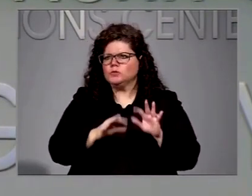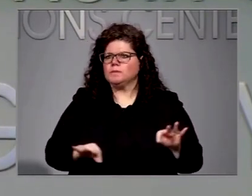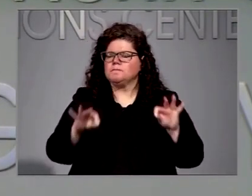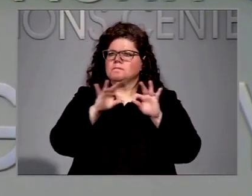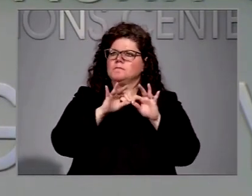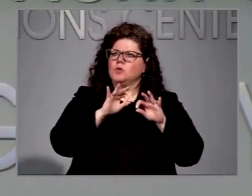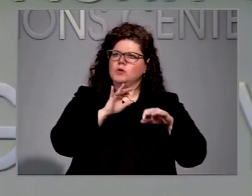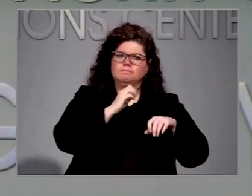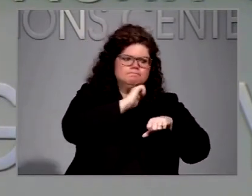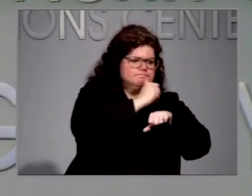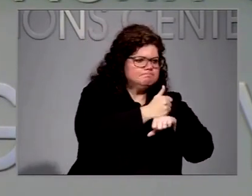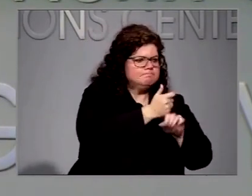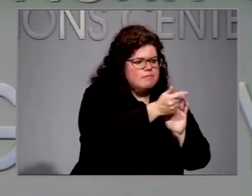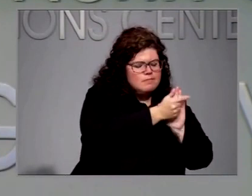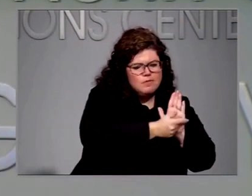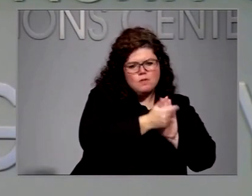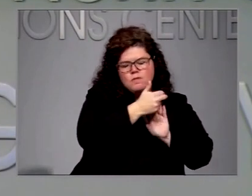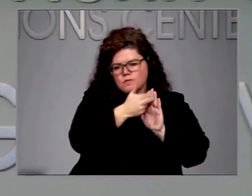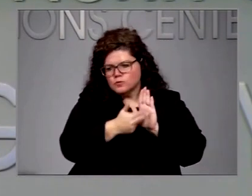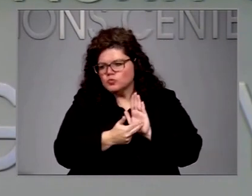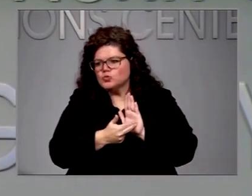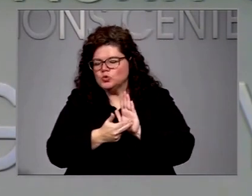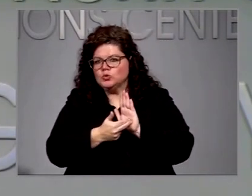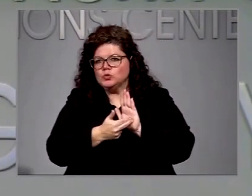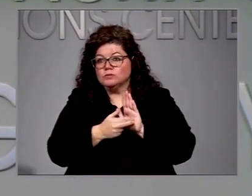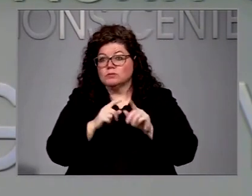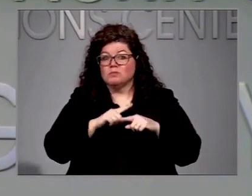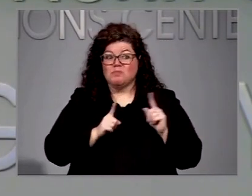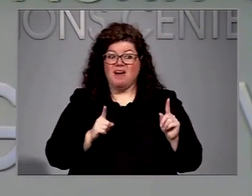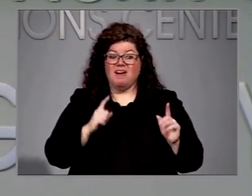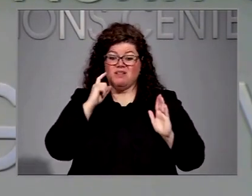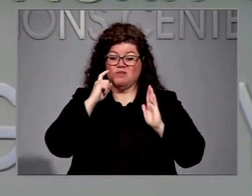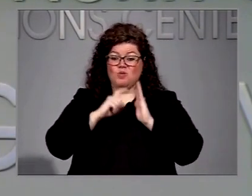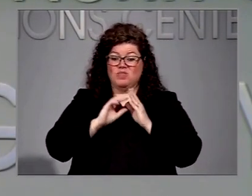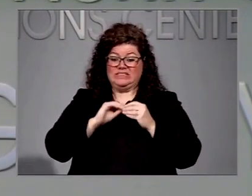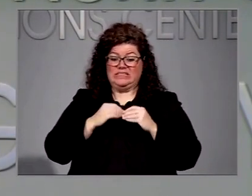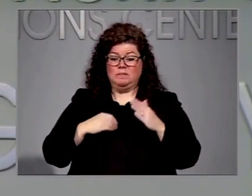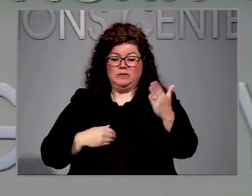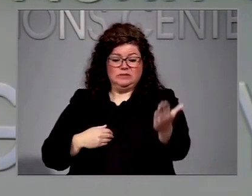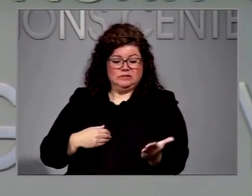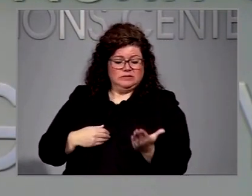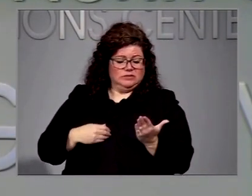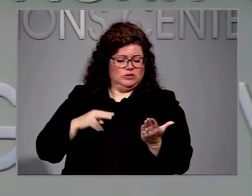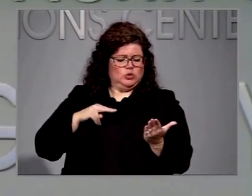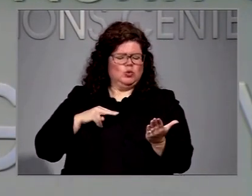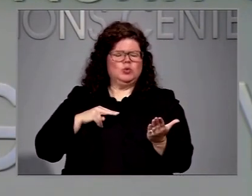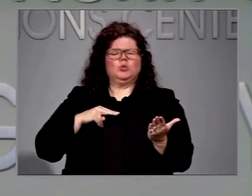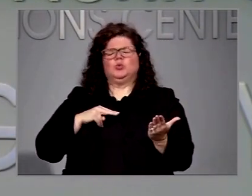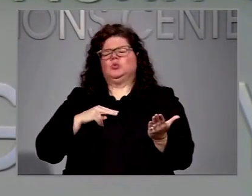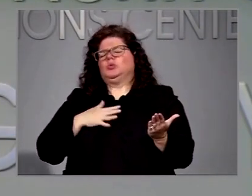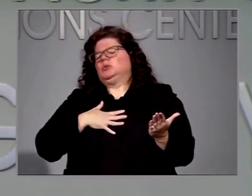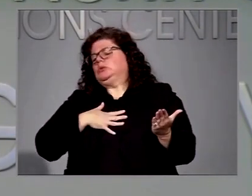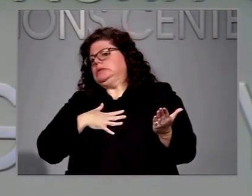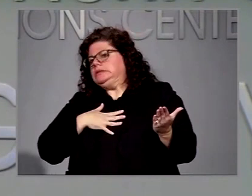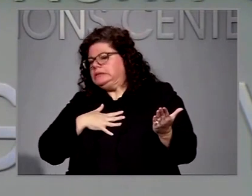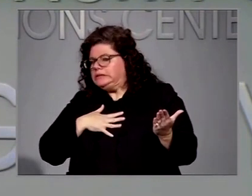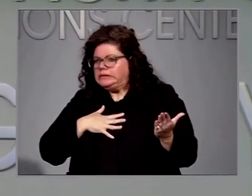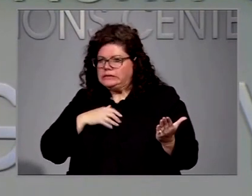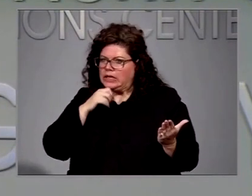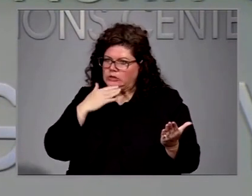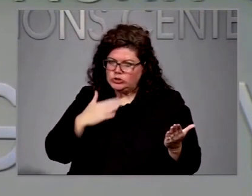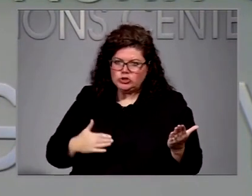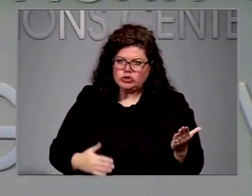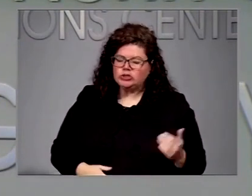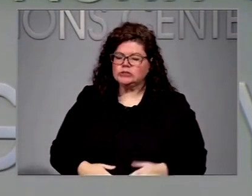But those numbers and trends are sobering. And I understand that people are anxious to get back to normal.